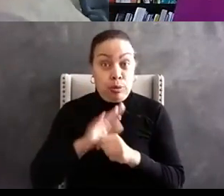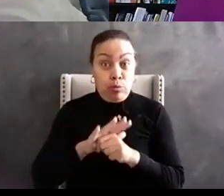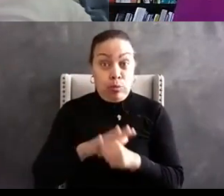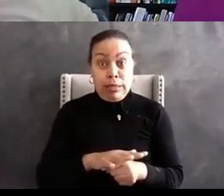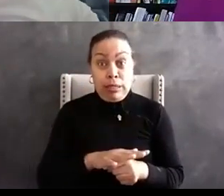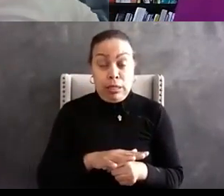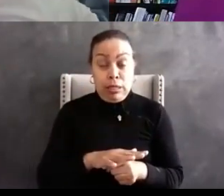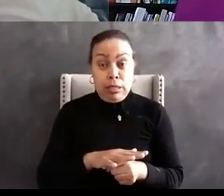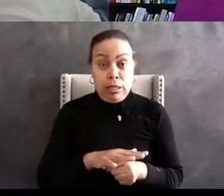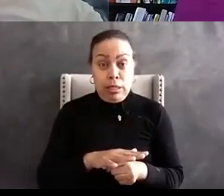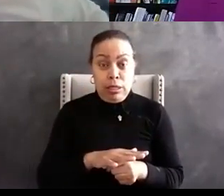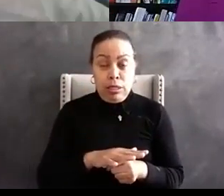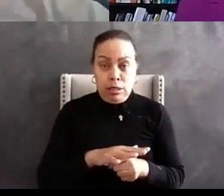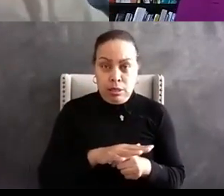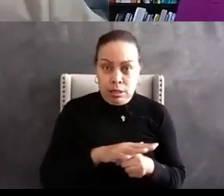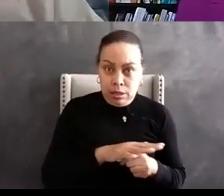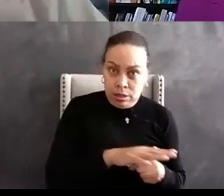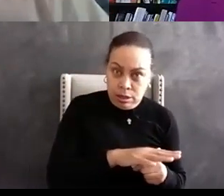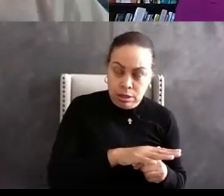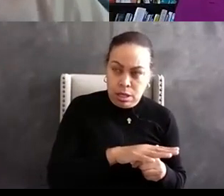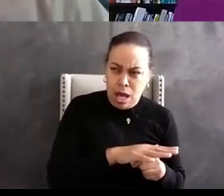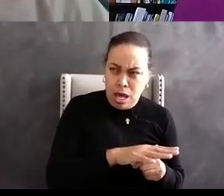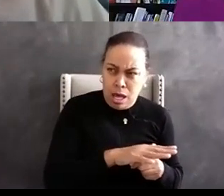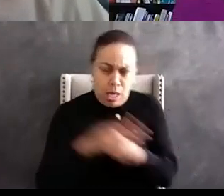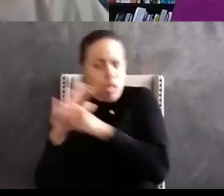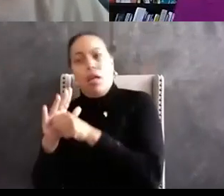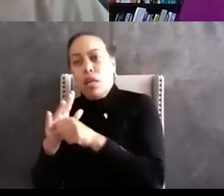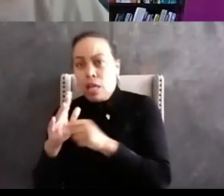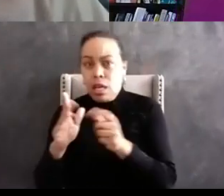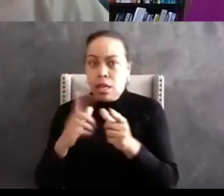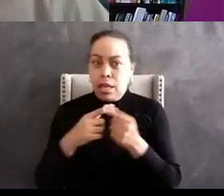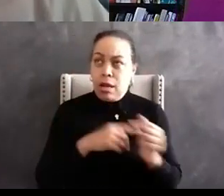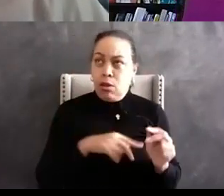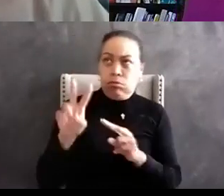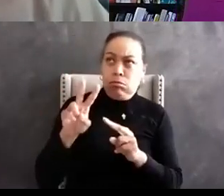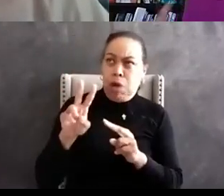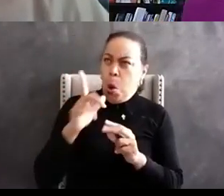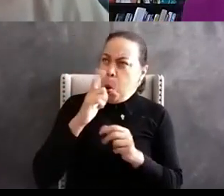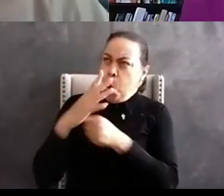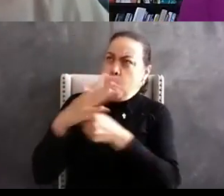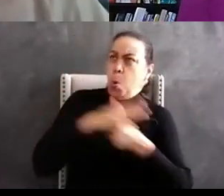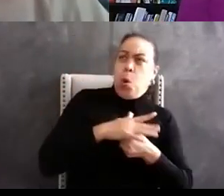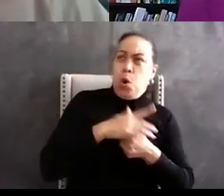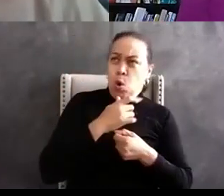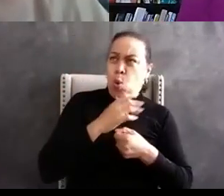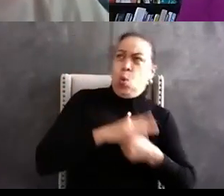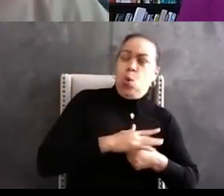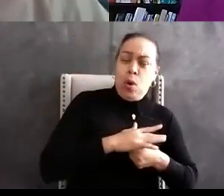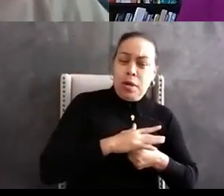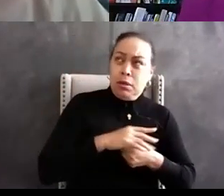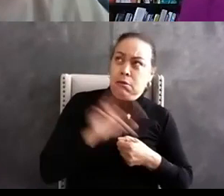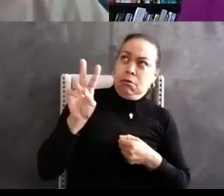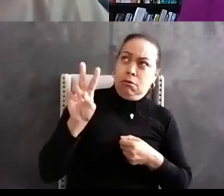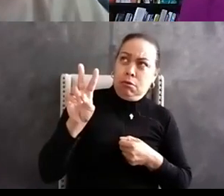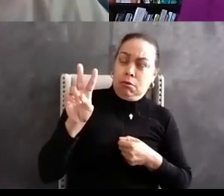they are oppressed enough to when they push back they look up to see who's holding them down and i think right